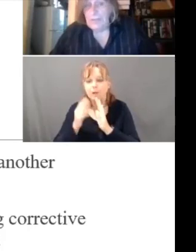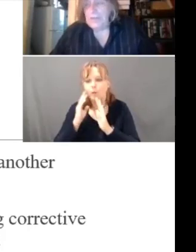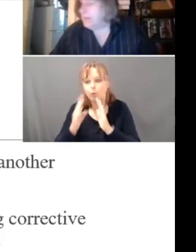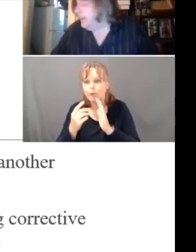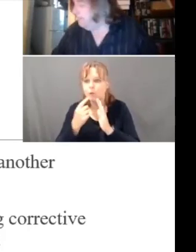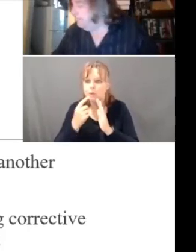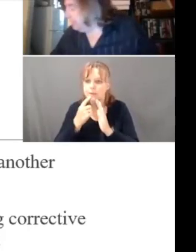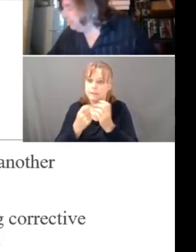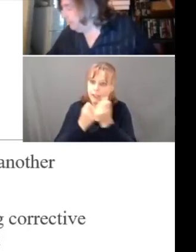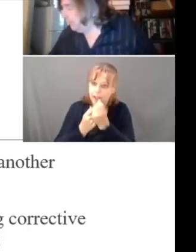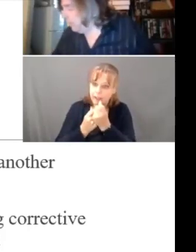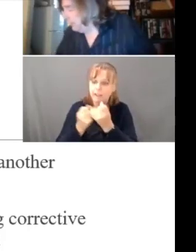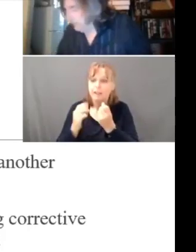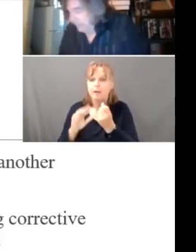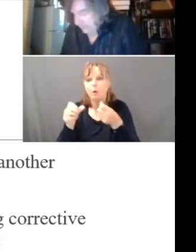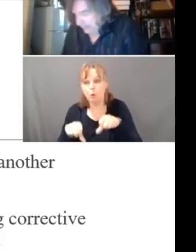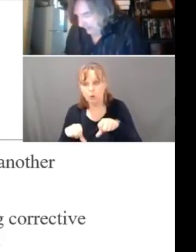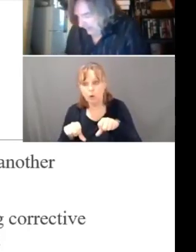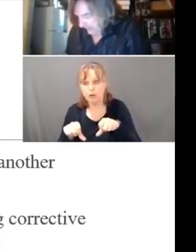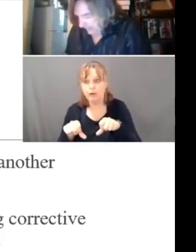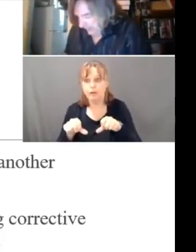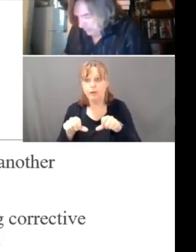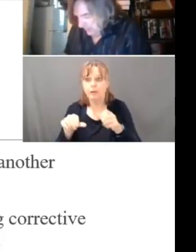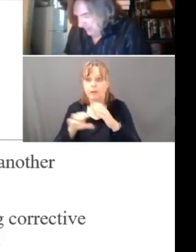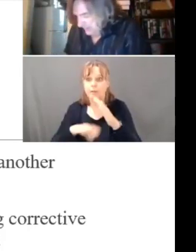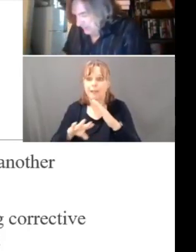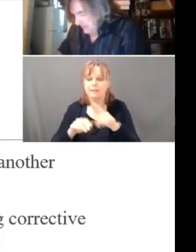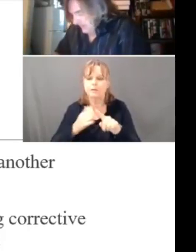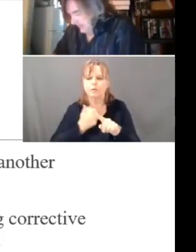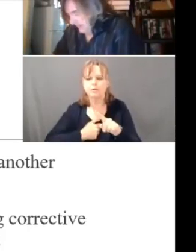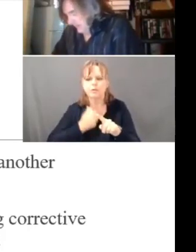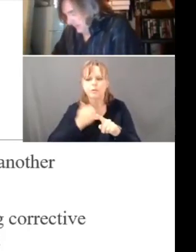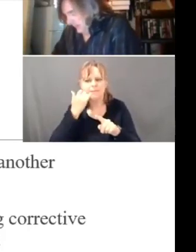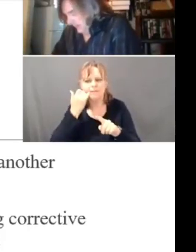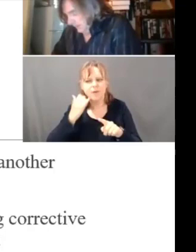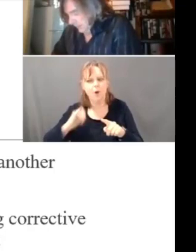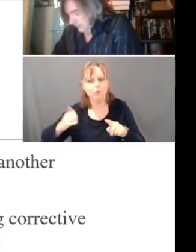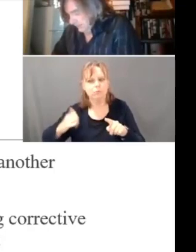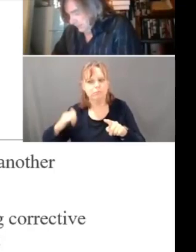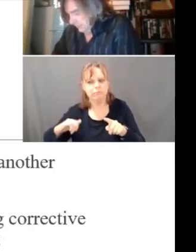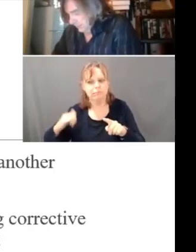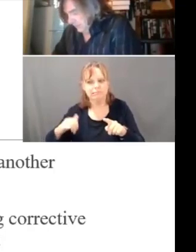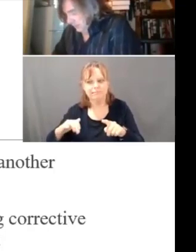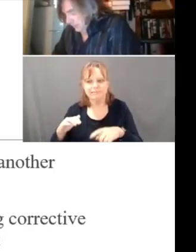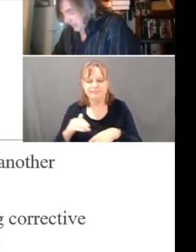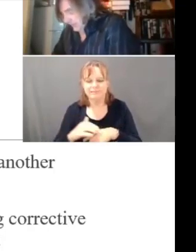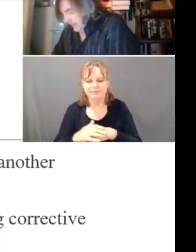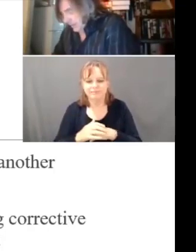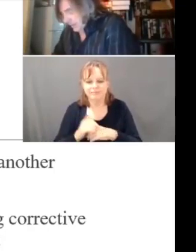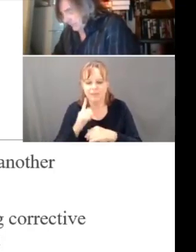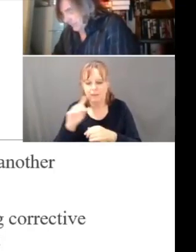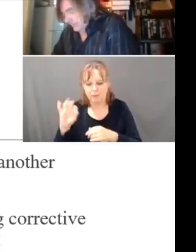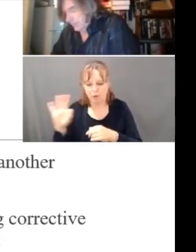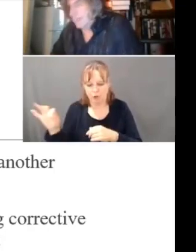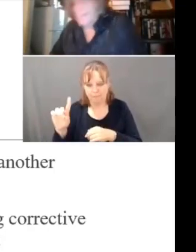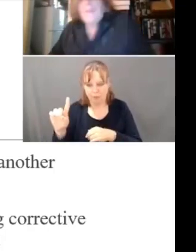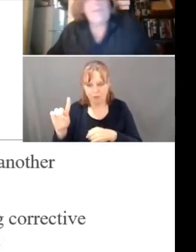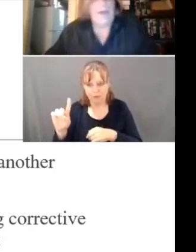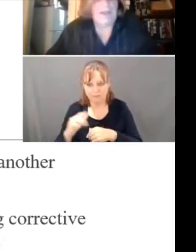unsubstantiate based upon, I apologize. I'm going to shut that off.